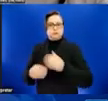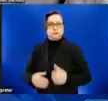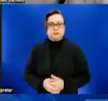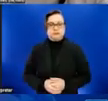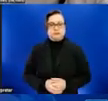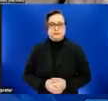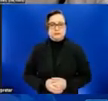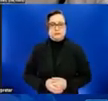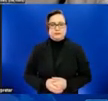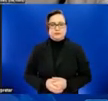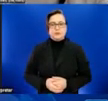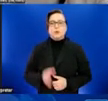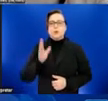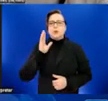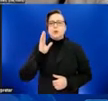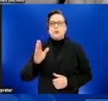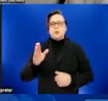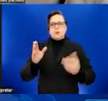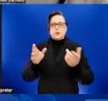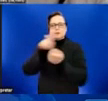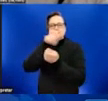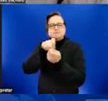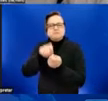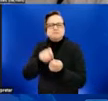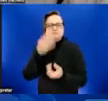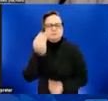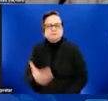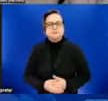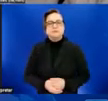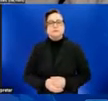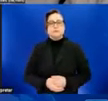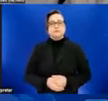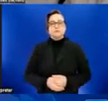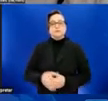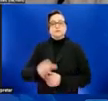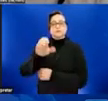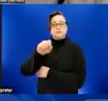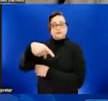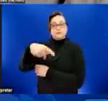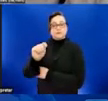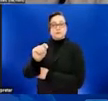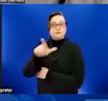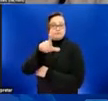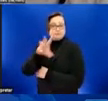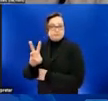Now I'll cover some details on the current outbreak. As of September 26, over 25